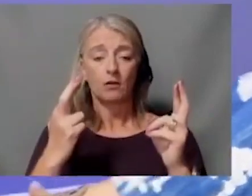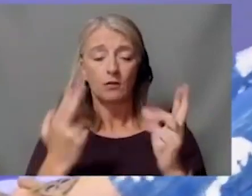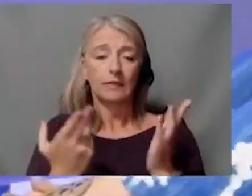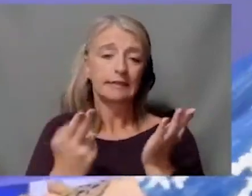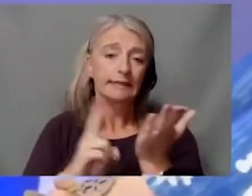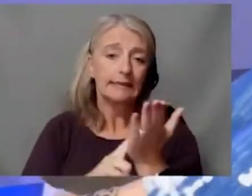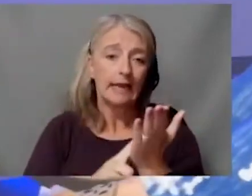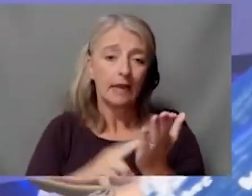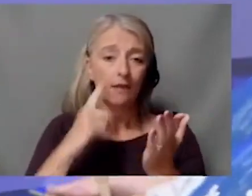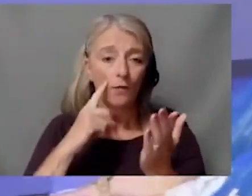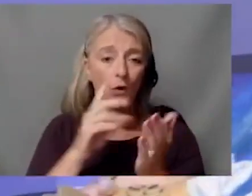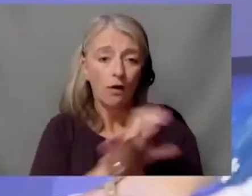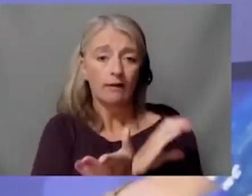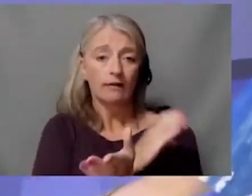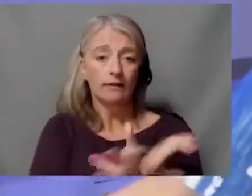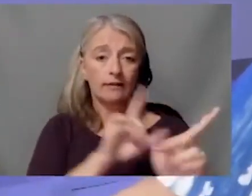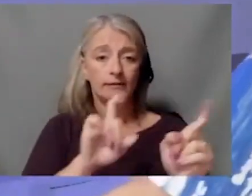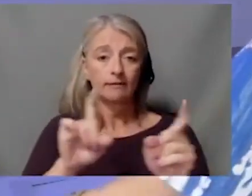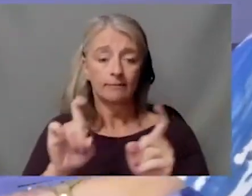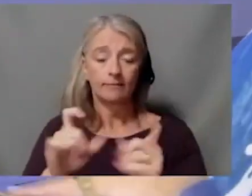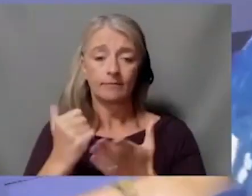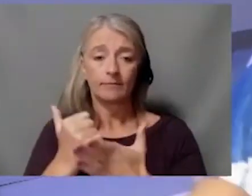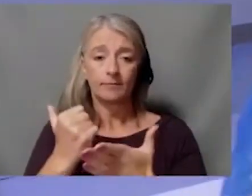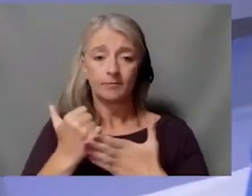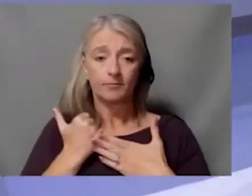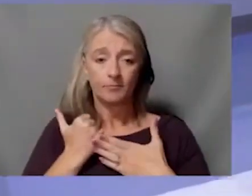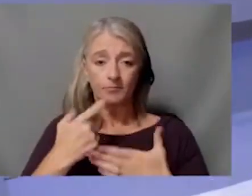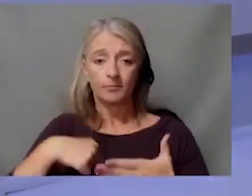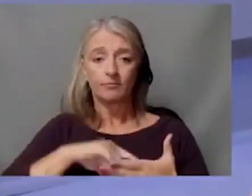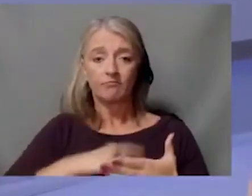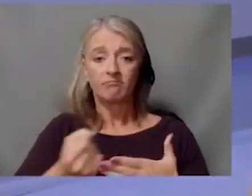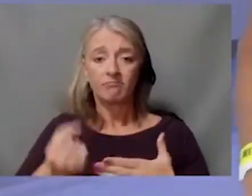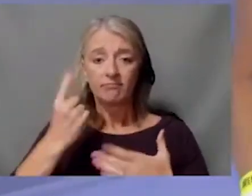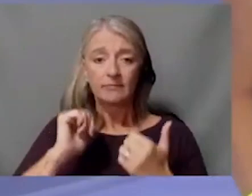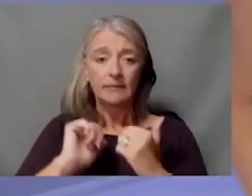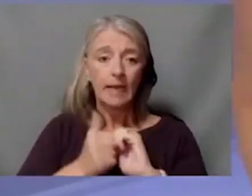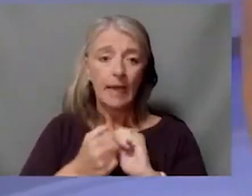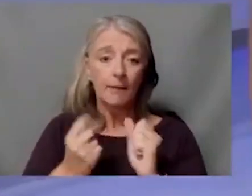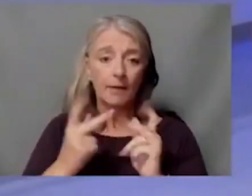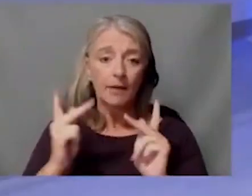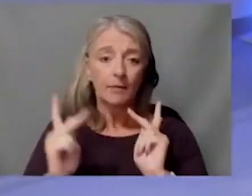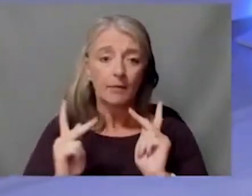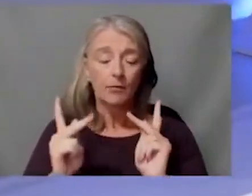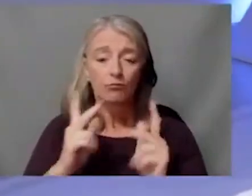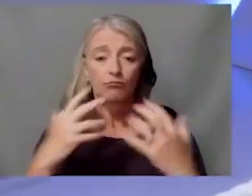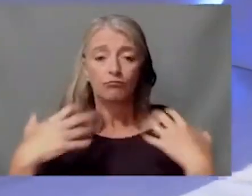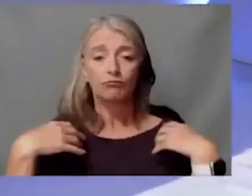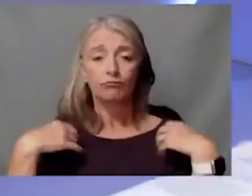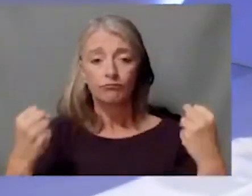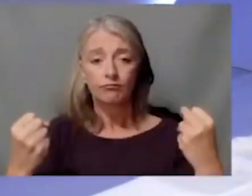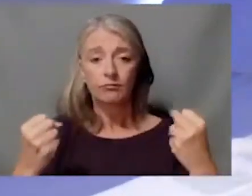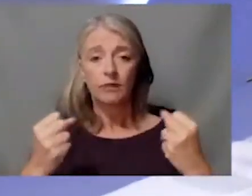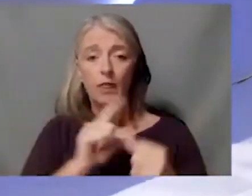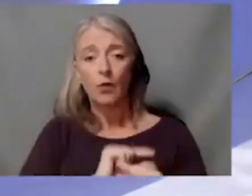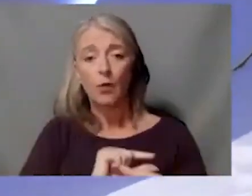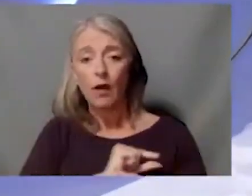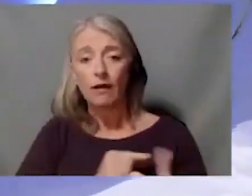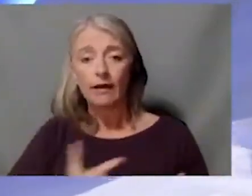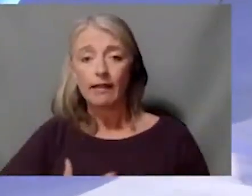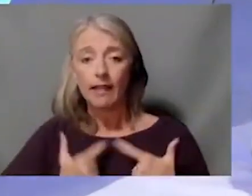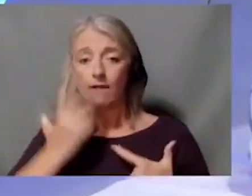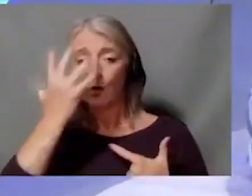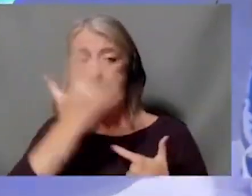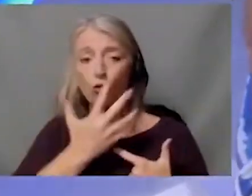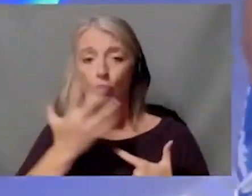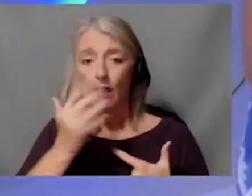understand how many patients are cured, what their side effects look like, what their quality of life is, so then we can use that data to help advance the treatment even in the